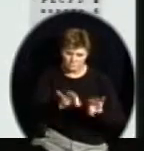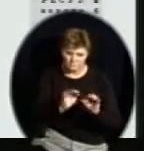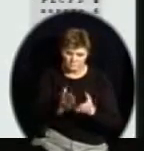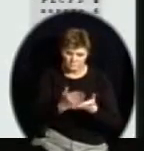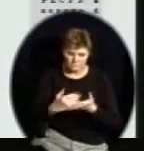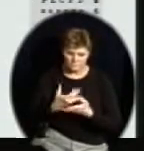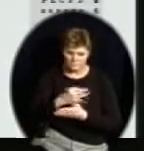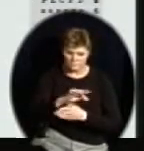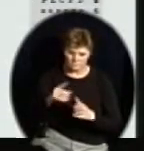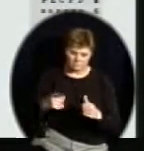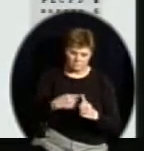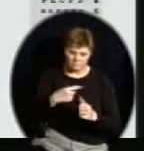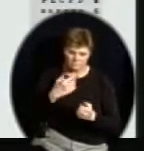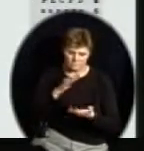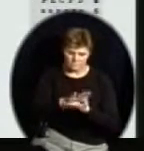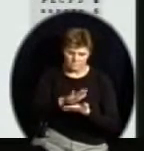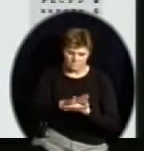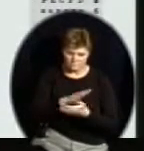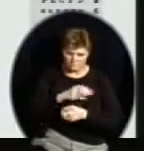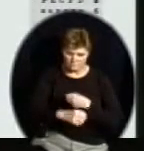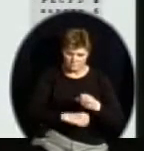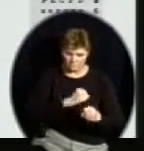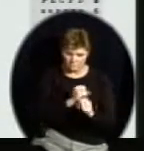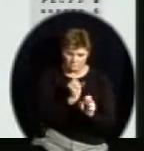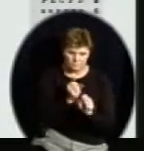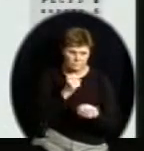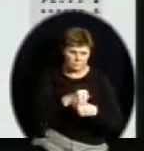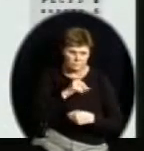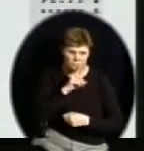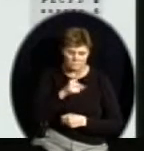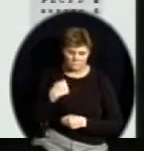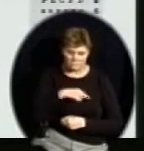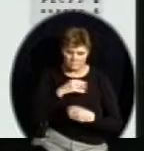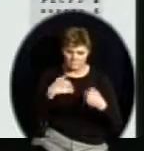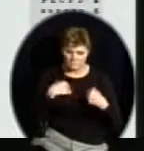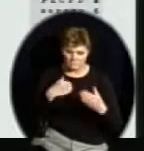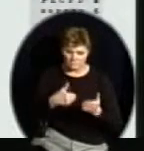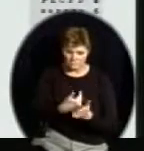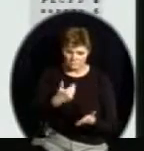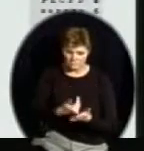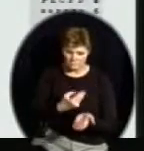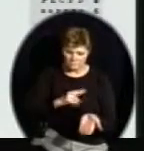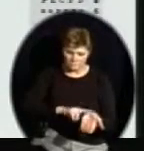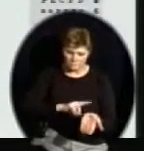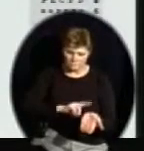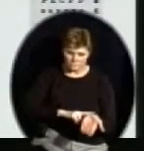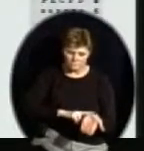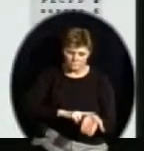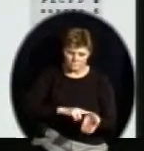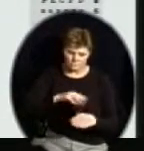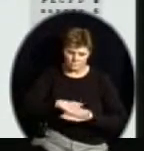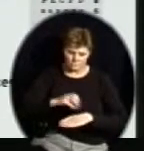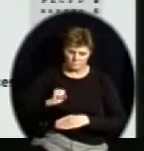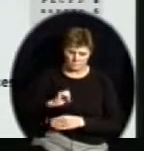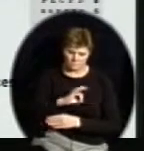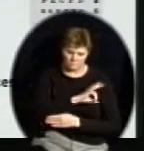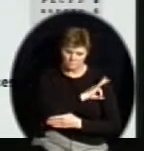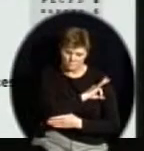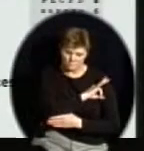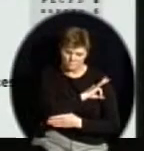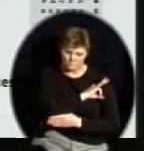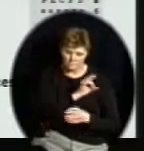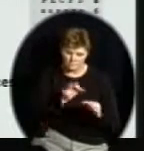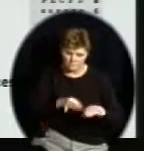making sure that we have new nurses on board, because health services is also a part of the program that we provide, a support program that we